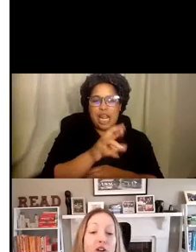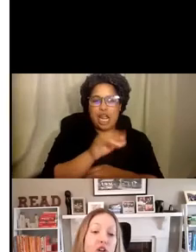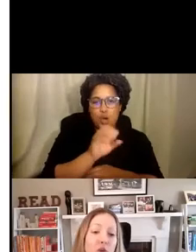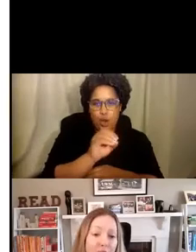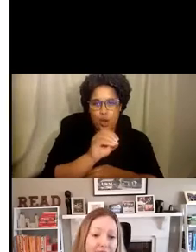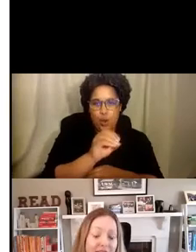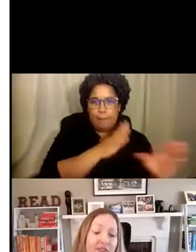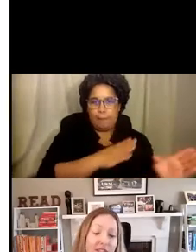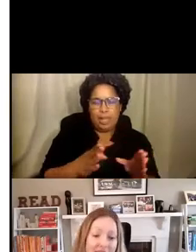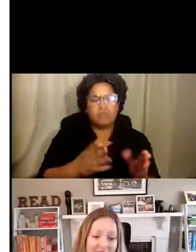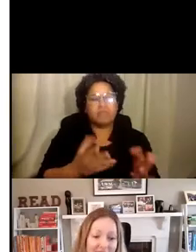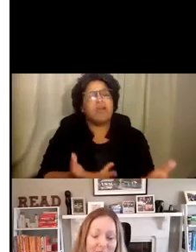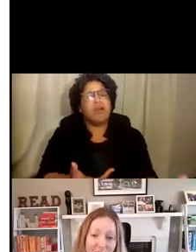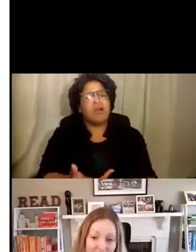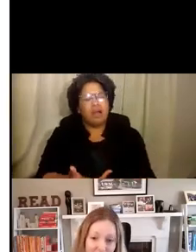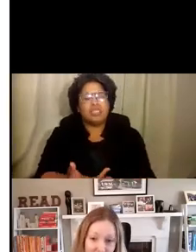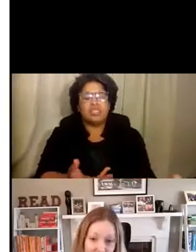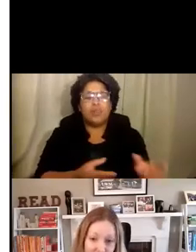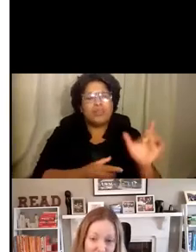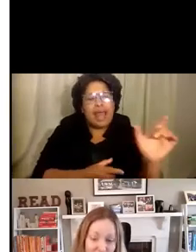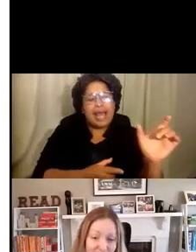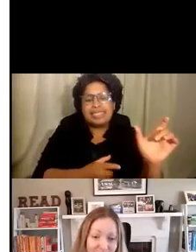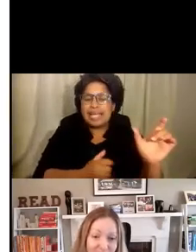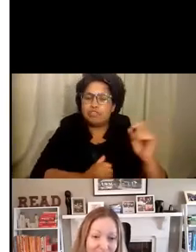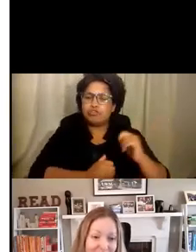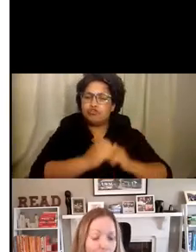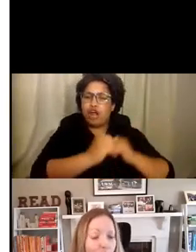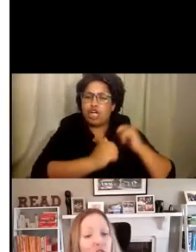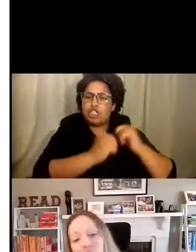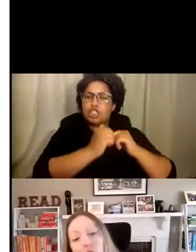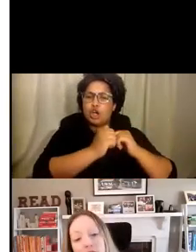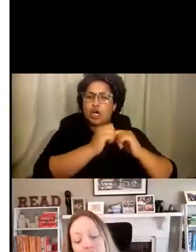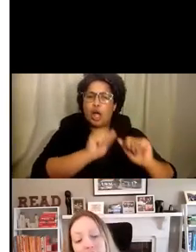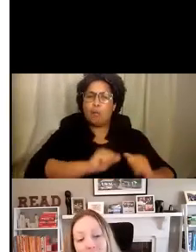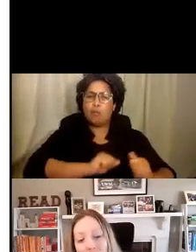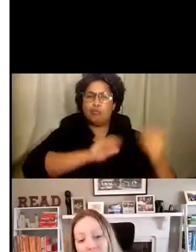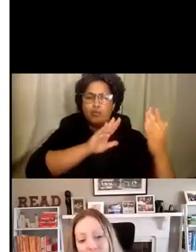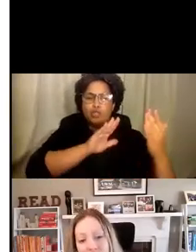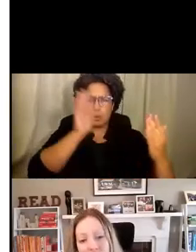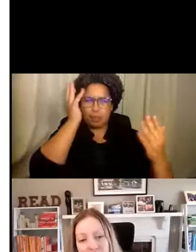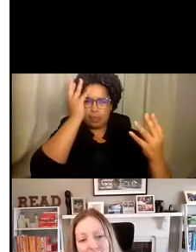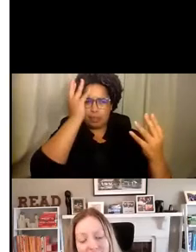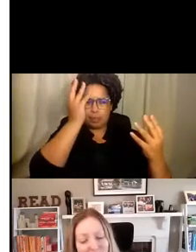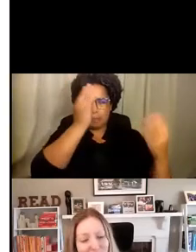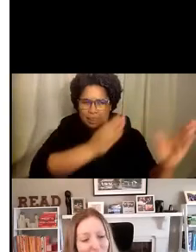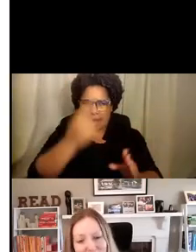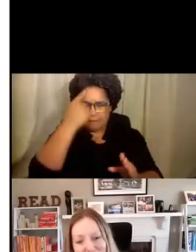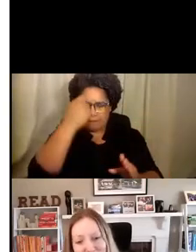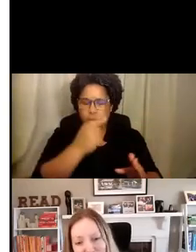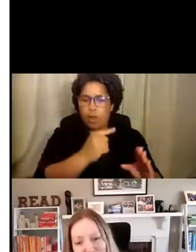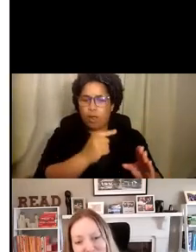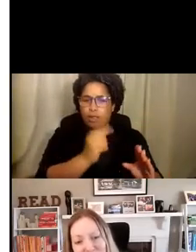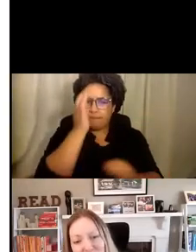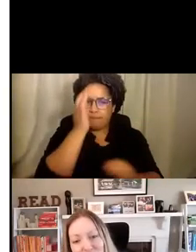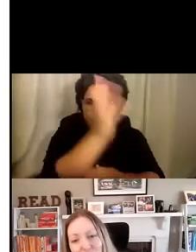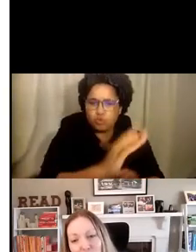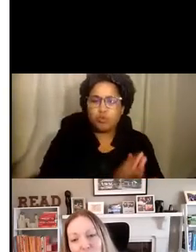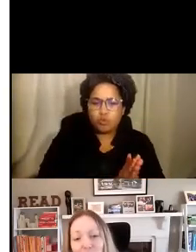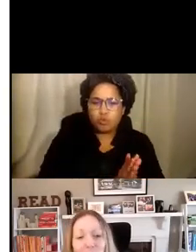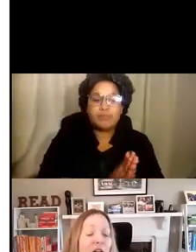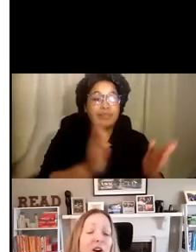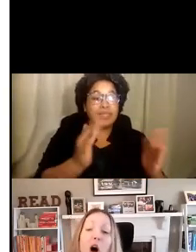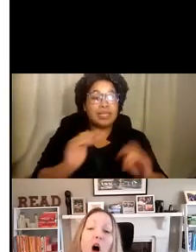a structured way of thinking about the future. And over the course of our conversations on the next page,